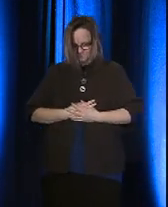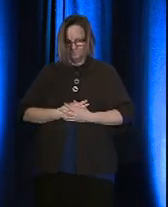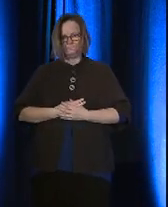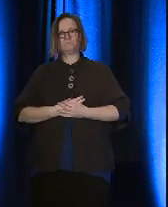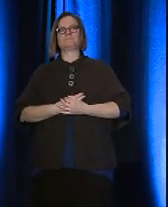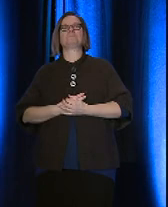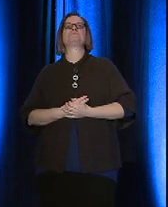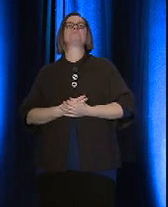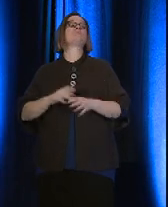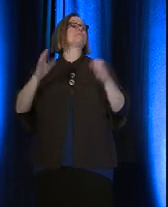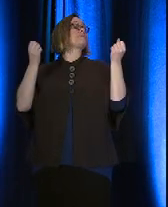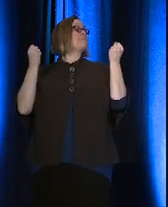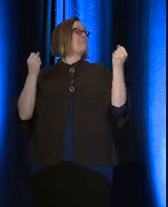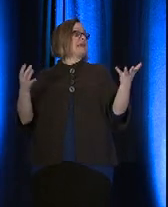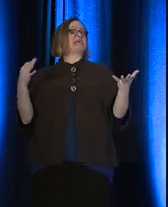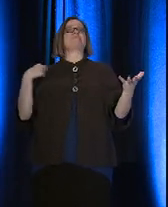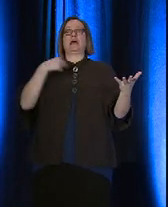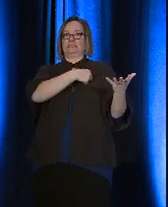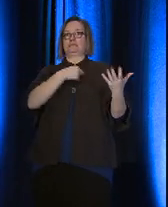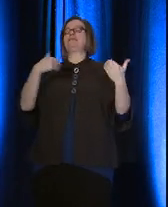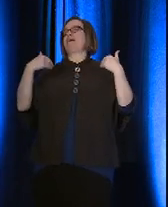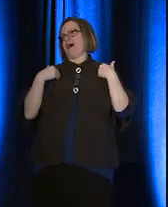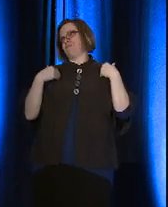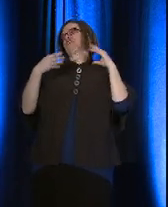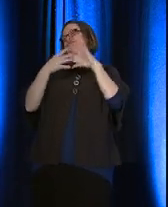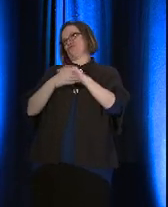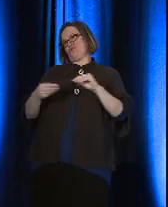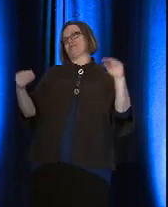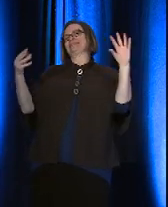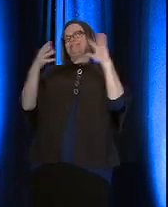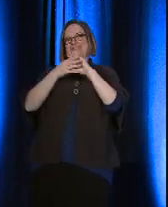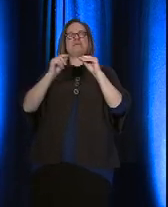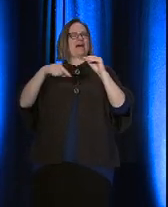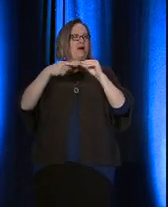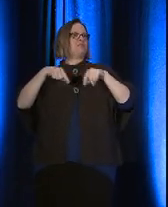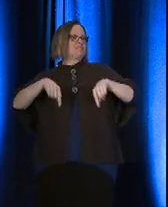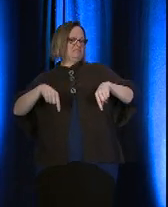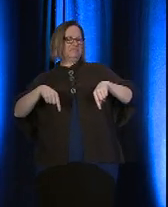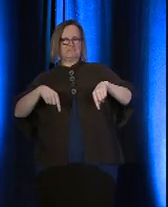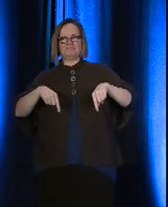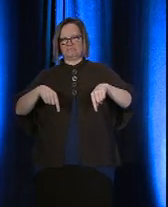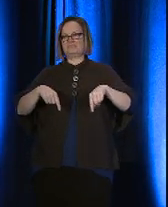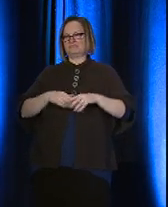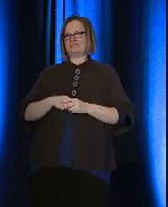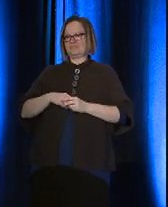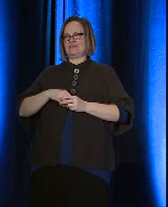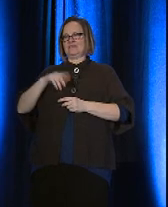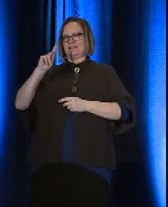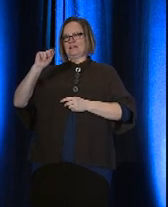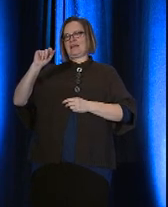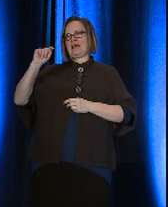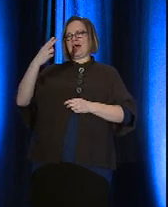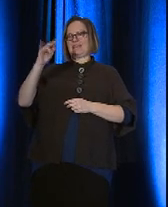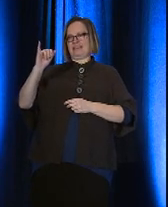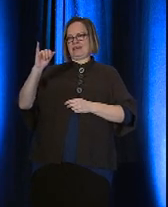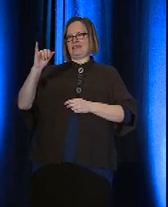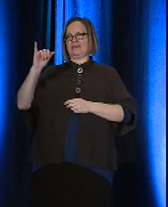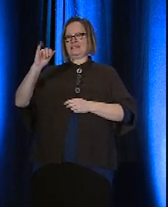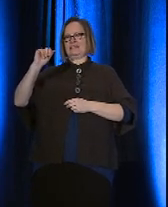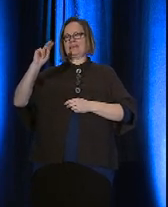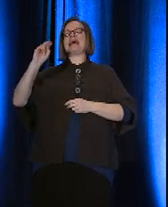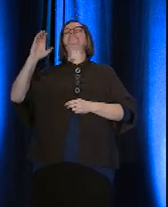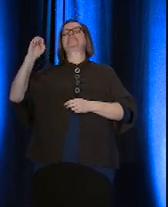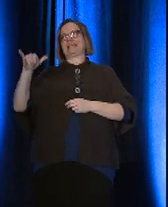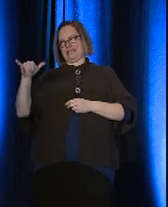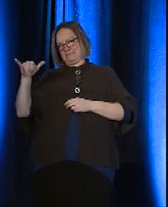Many of us have our stories about Kathy Yancey. And regardless of where or when those stories took place